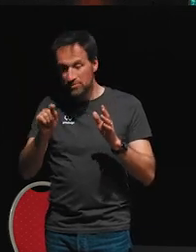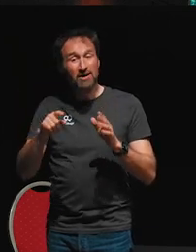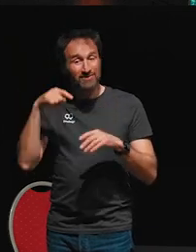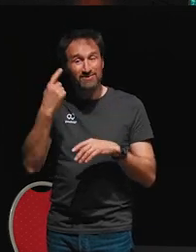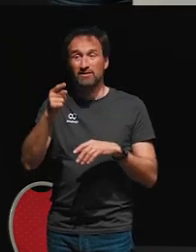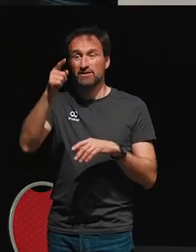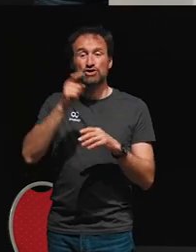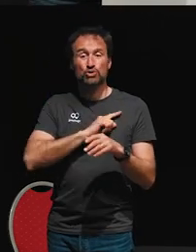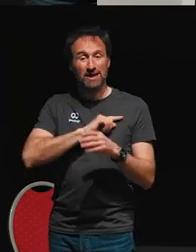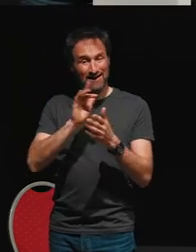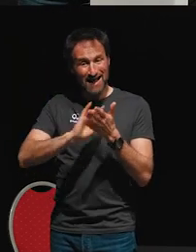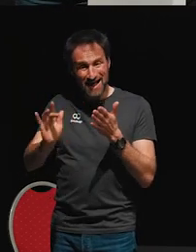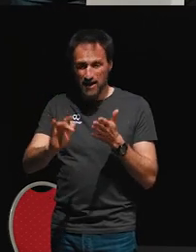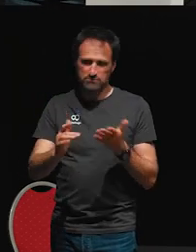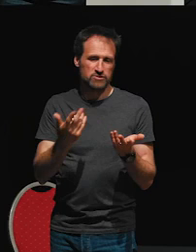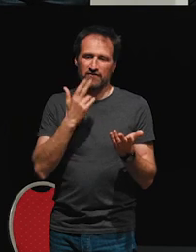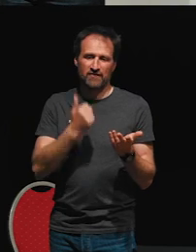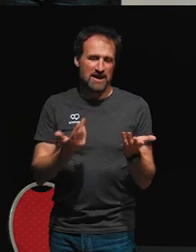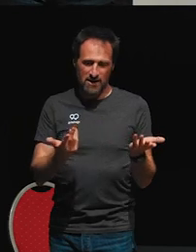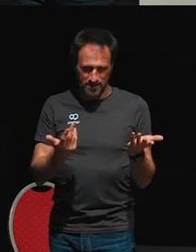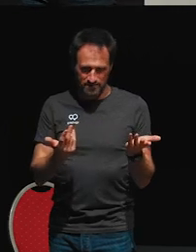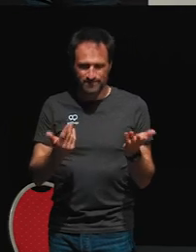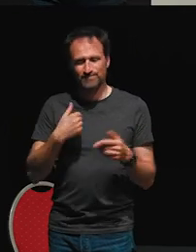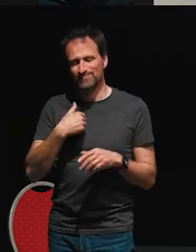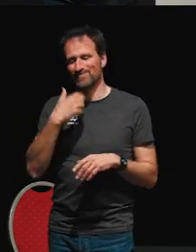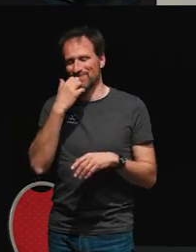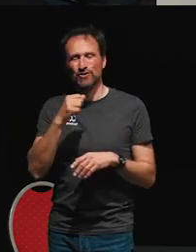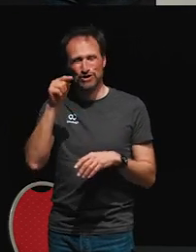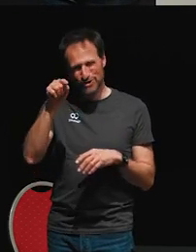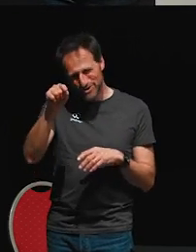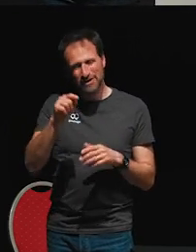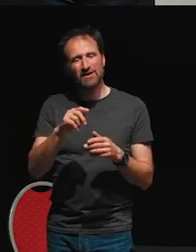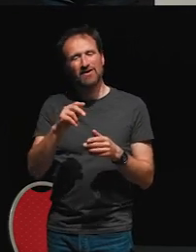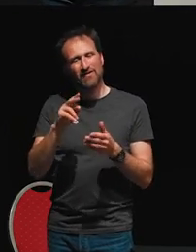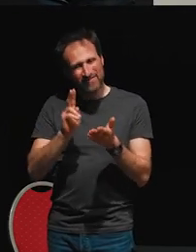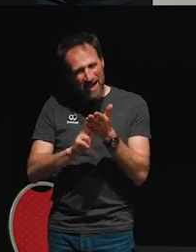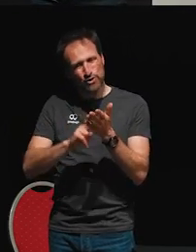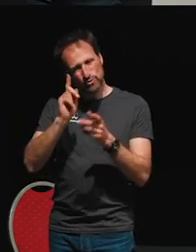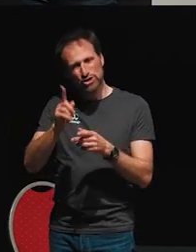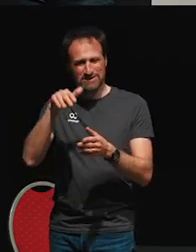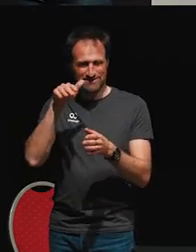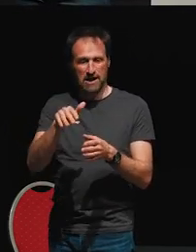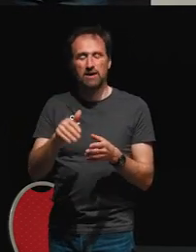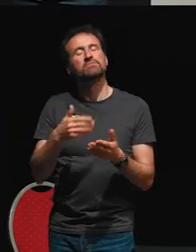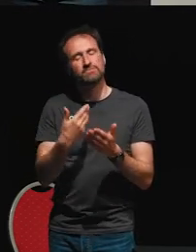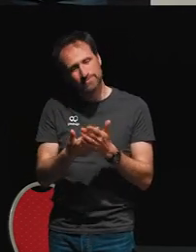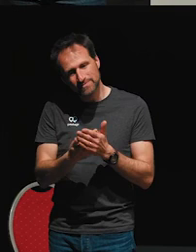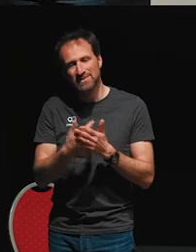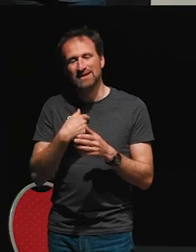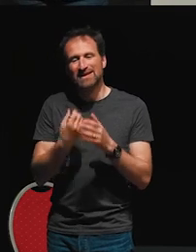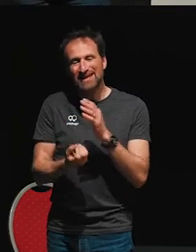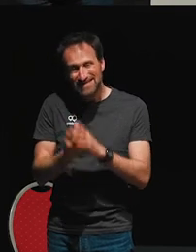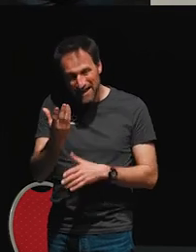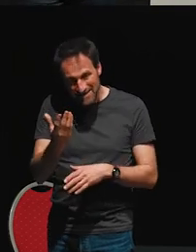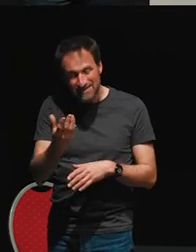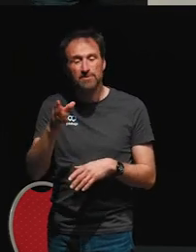so I want to initialize the subject with a value, and I can do that using behavior subject. So I'm initializing it here with a value